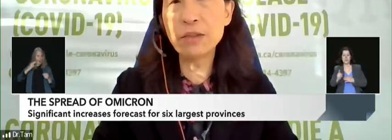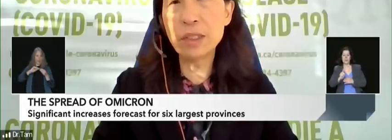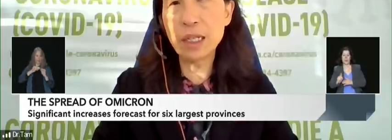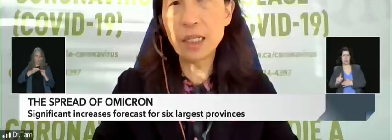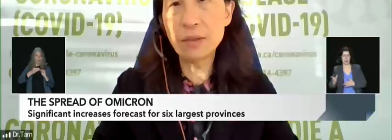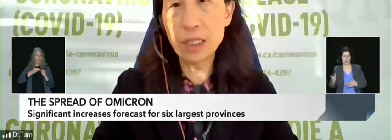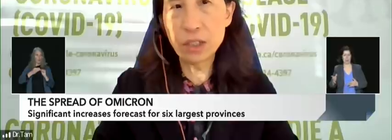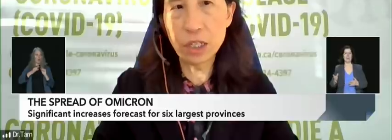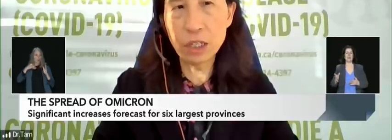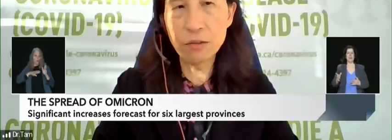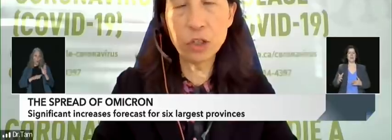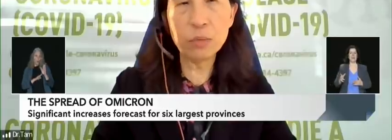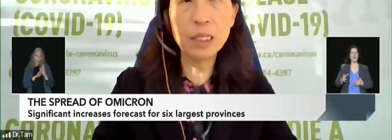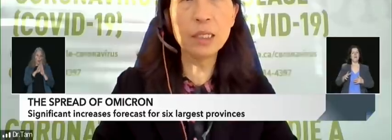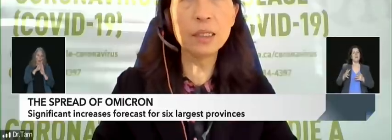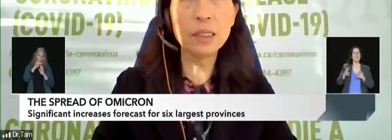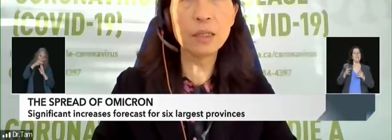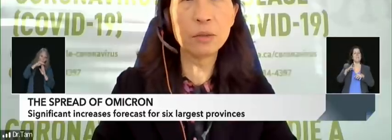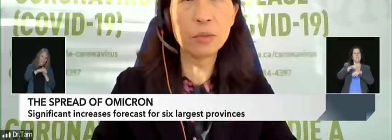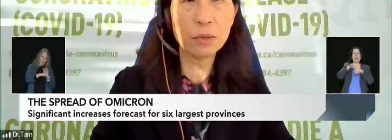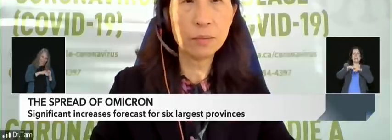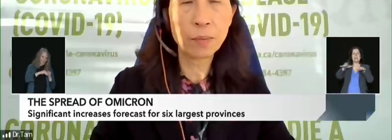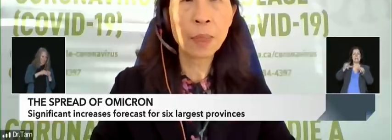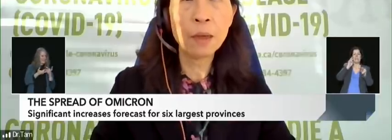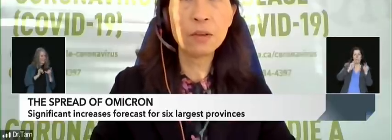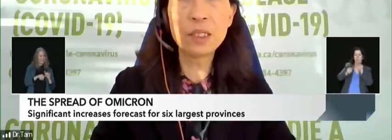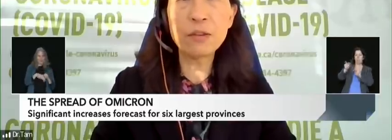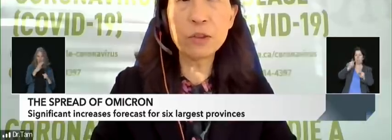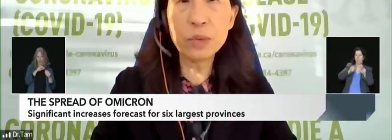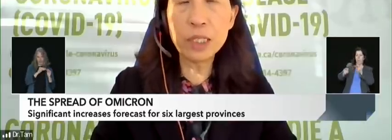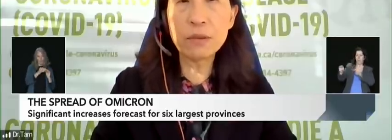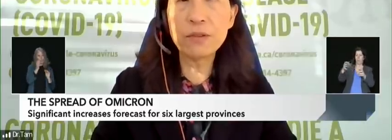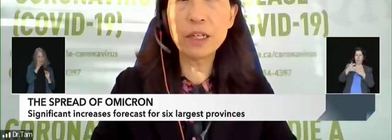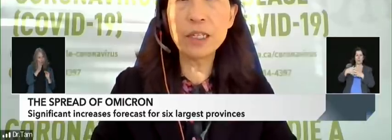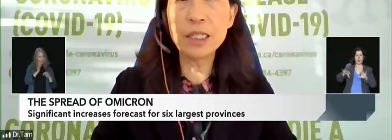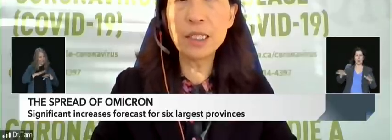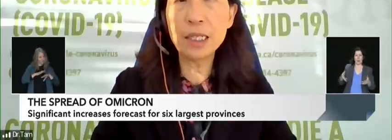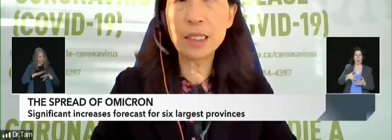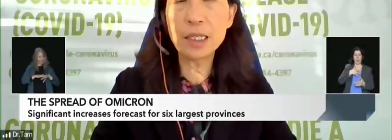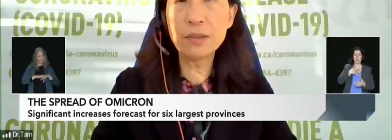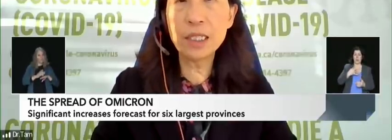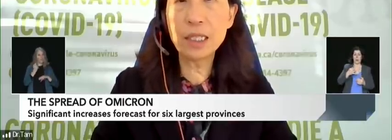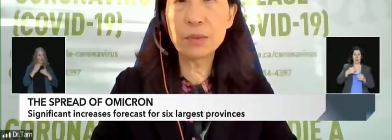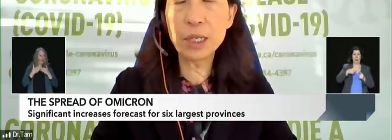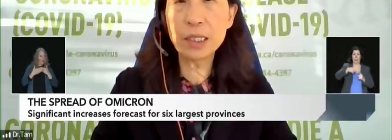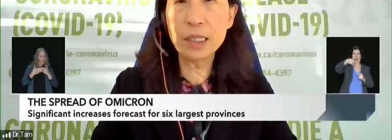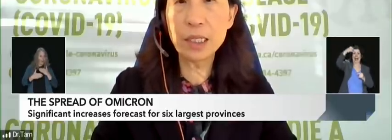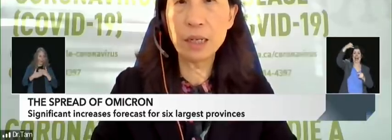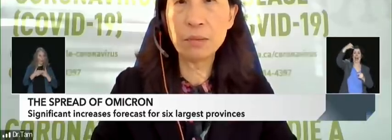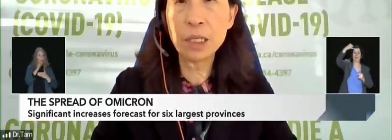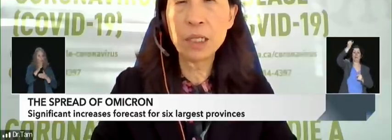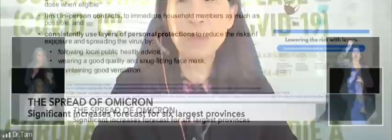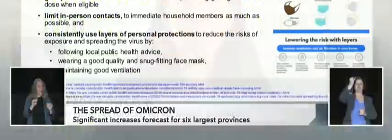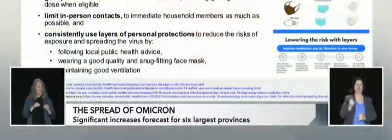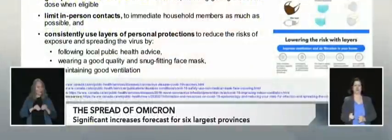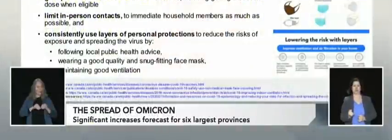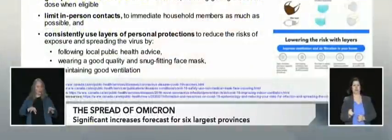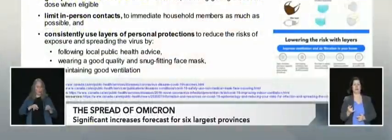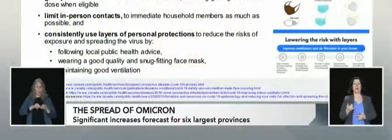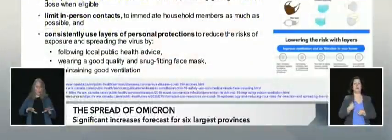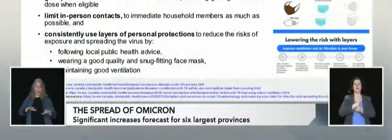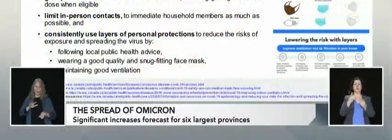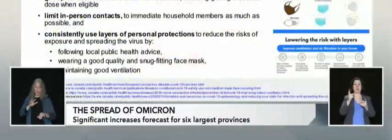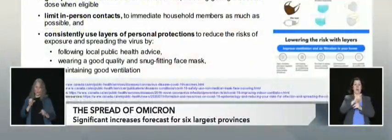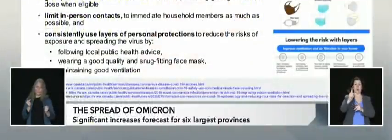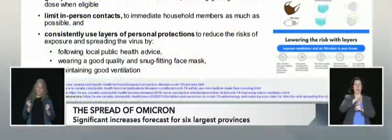the downside of this curve could be considerable. With several weeks of very intense activity expected to come, we need to